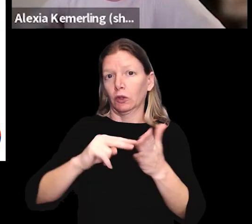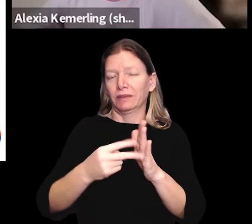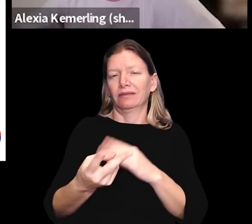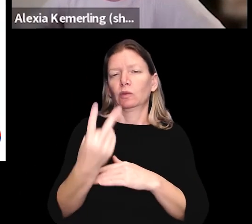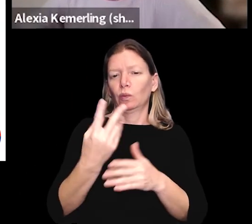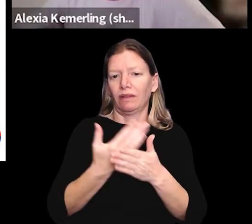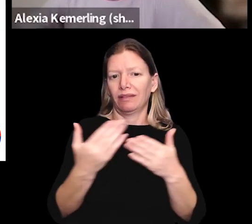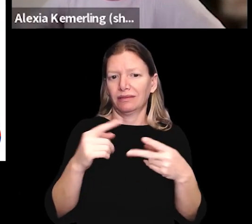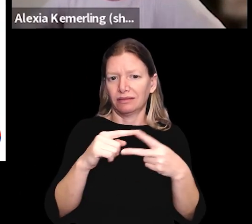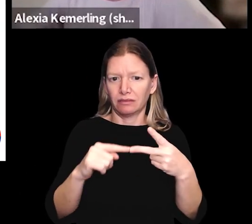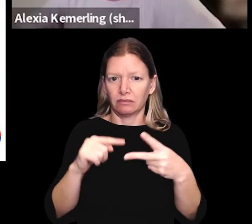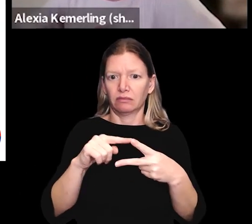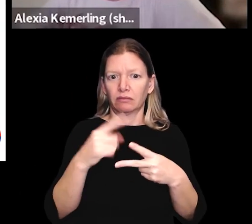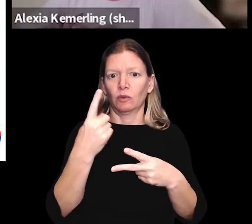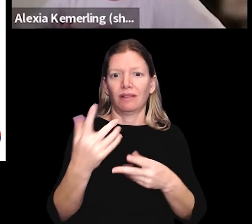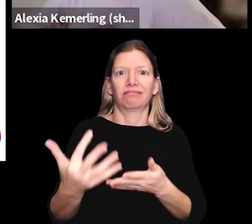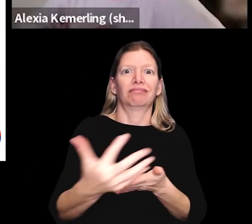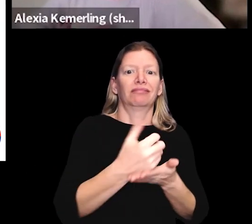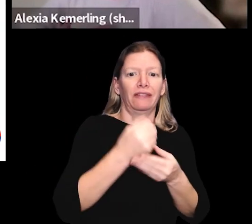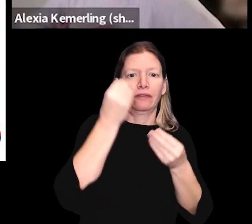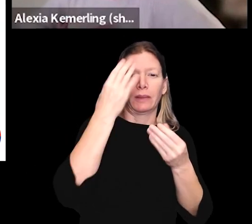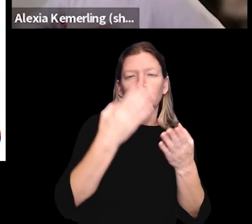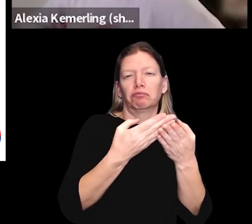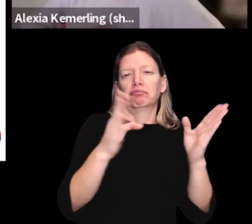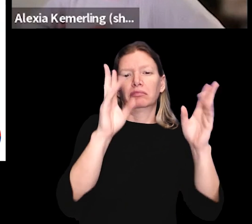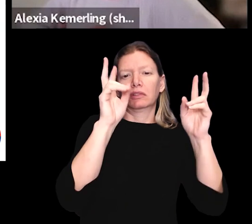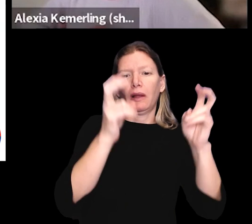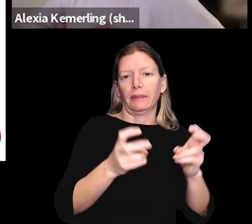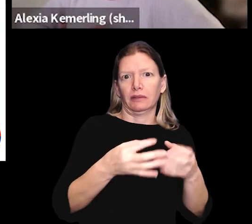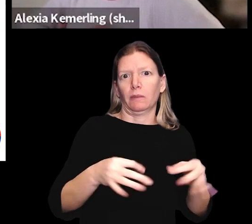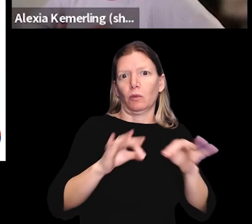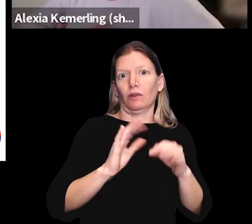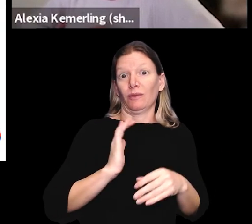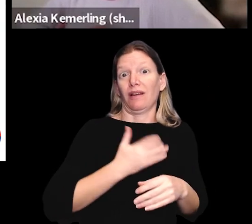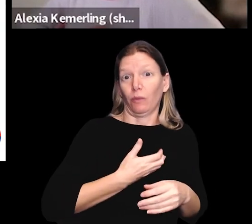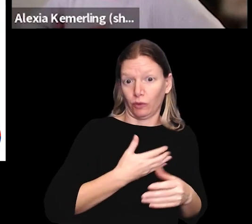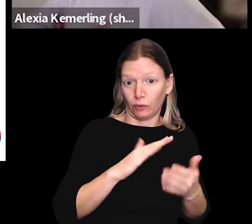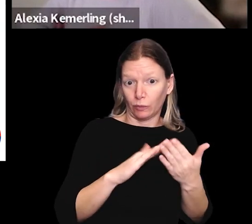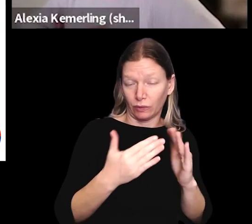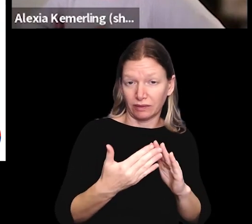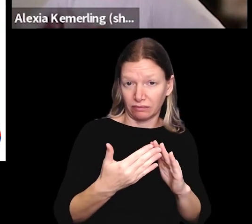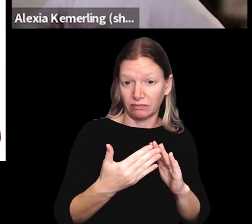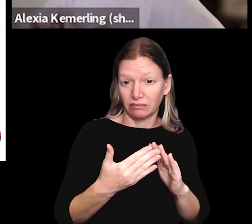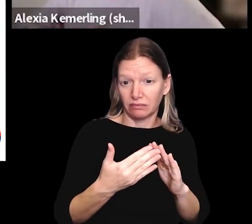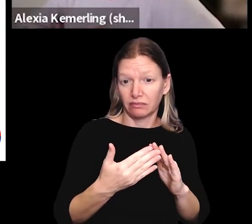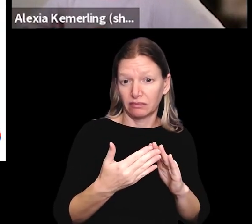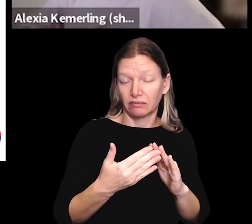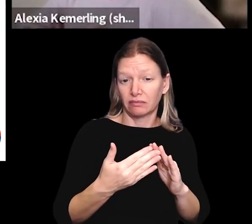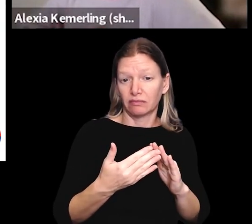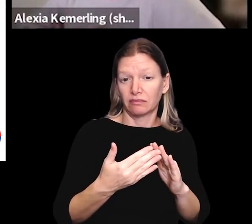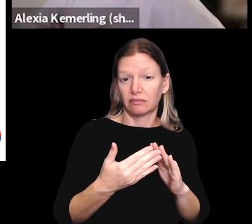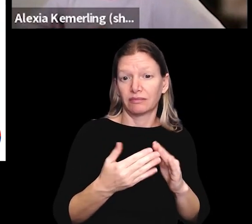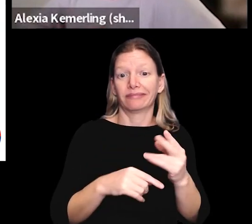designed to do two things. One, get information on broad